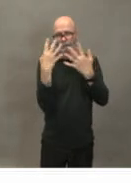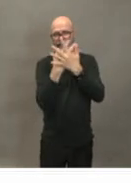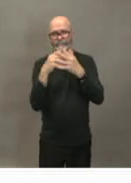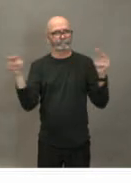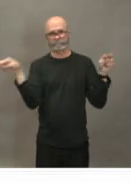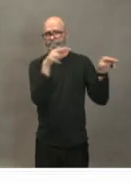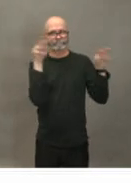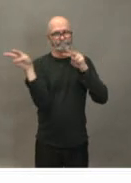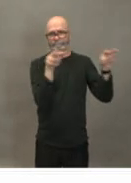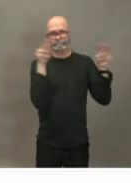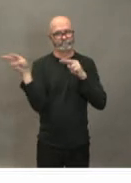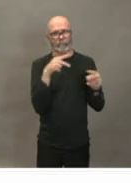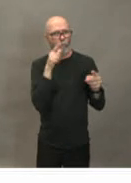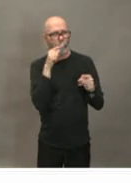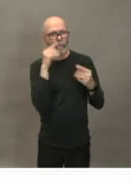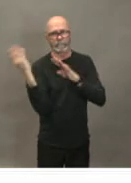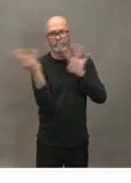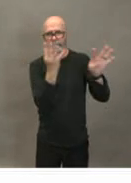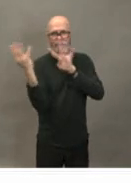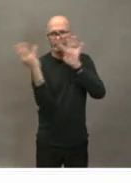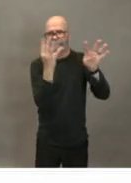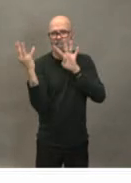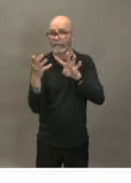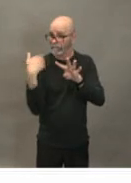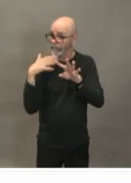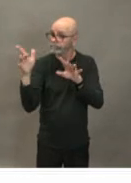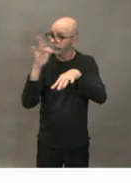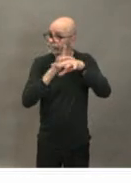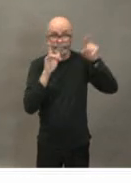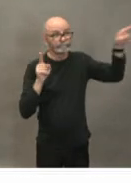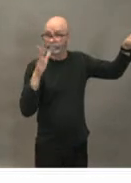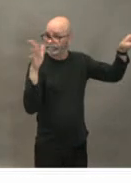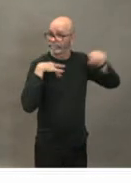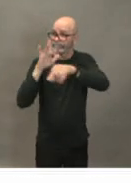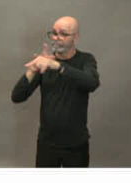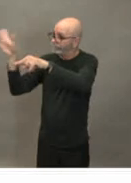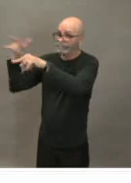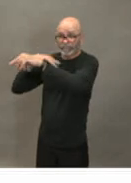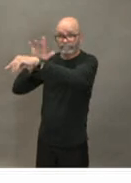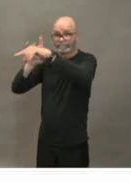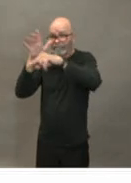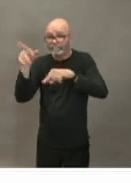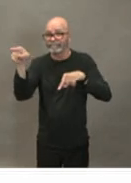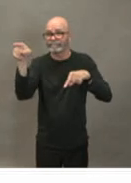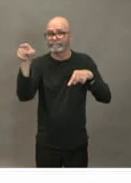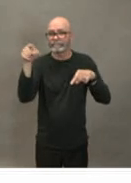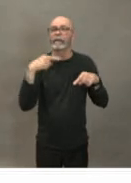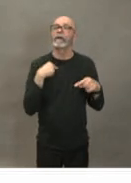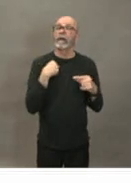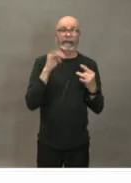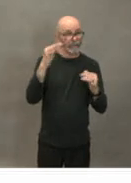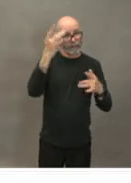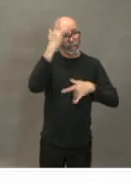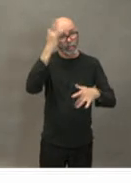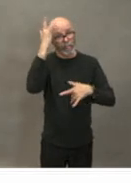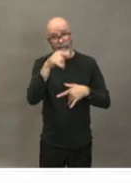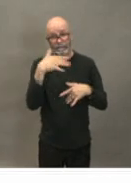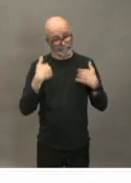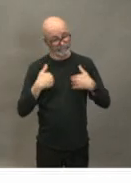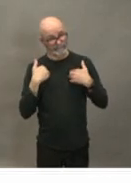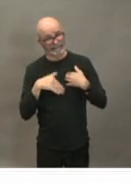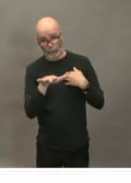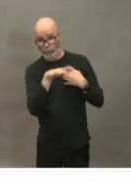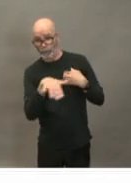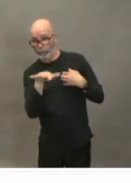have the right travel to the right area and having symptoms that could be respiratory disease and then testing those